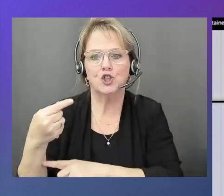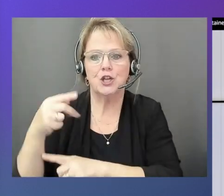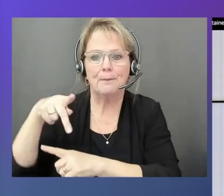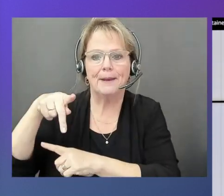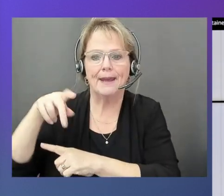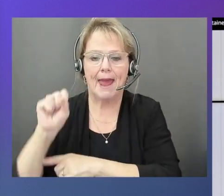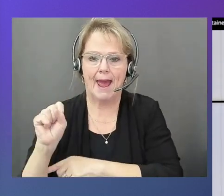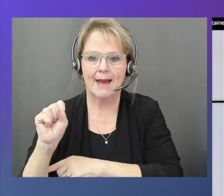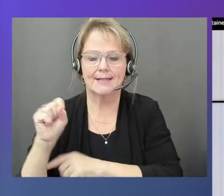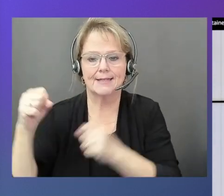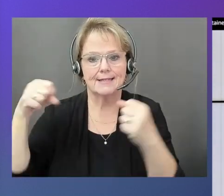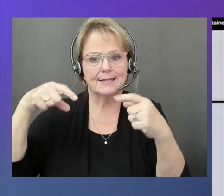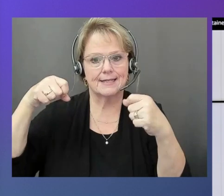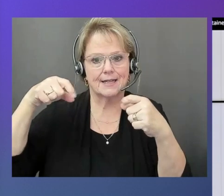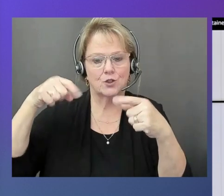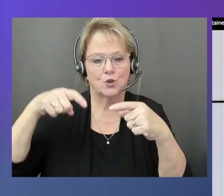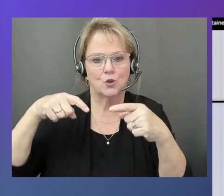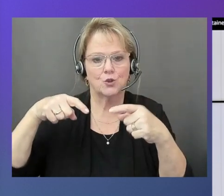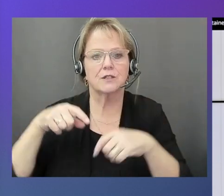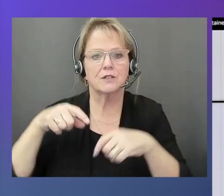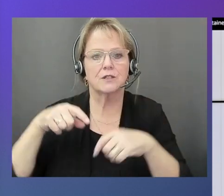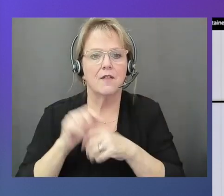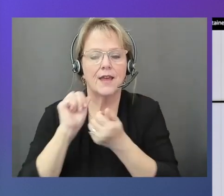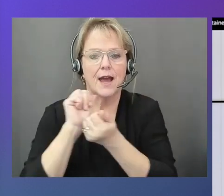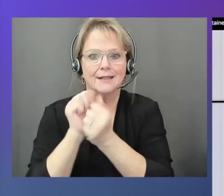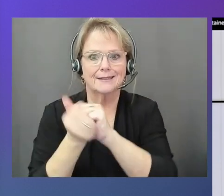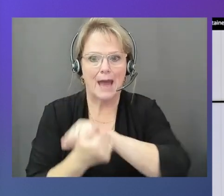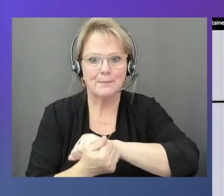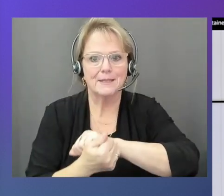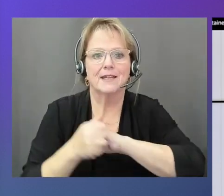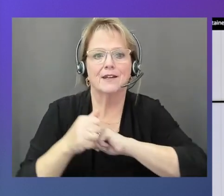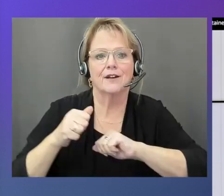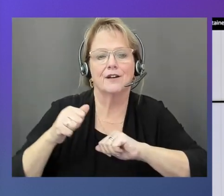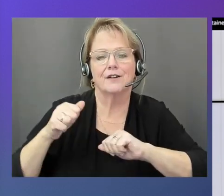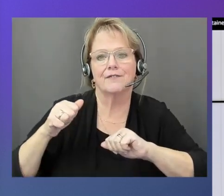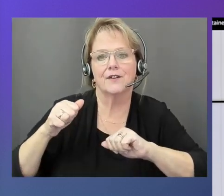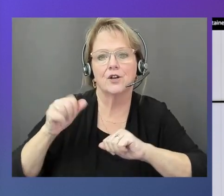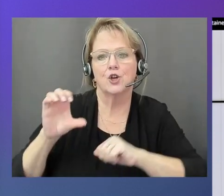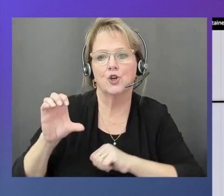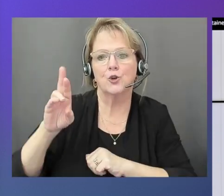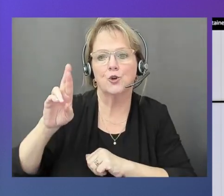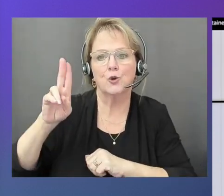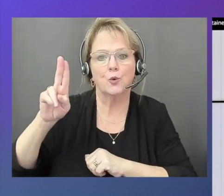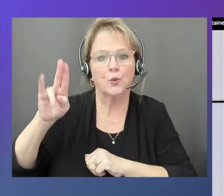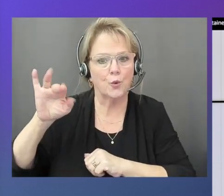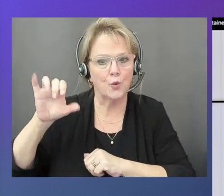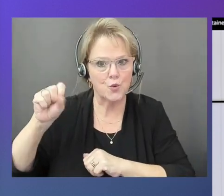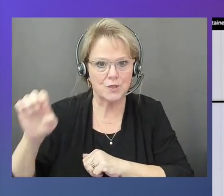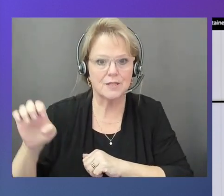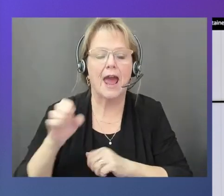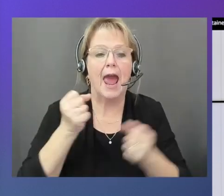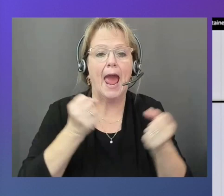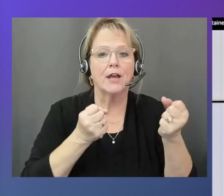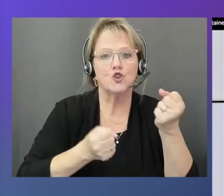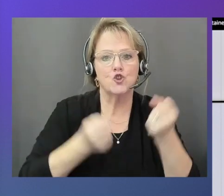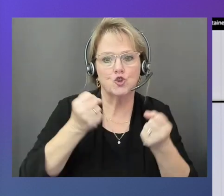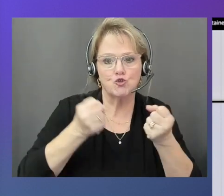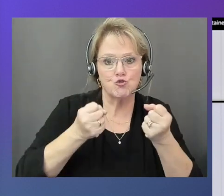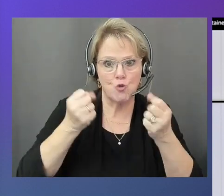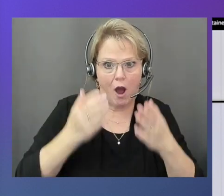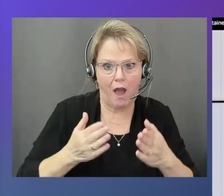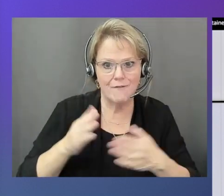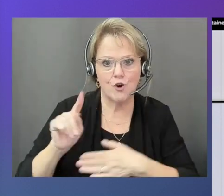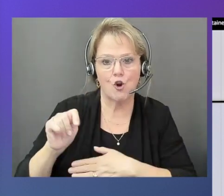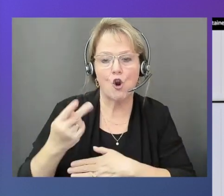positions, the adaptive cruise control and the driver throttle override. So it's more